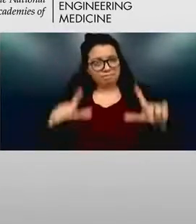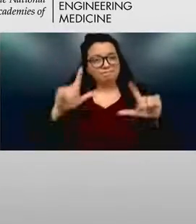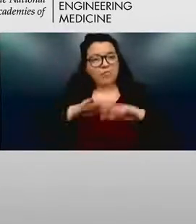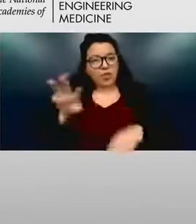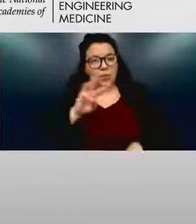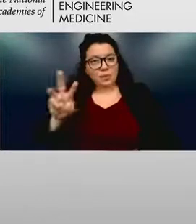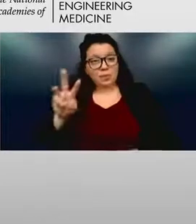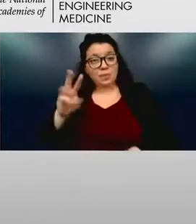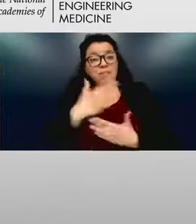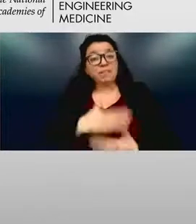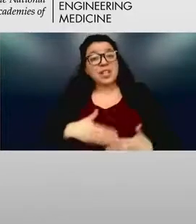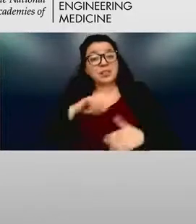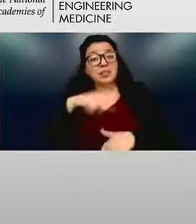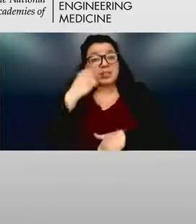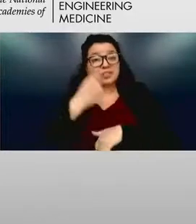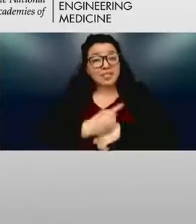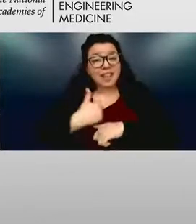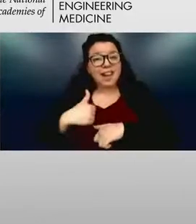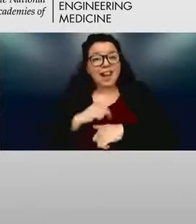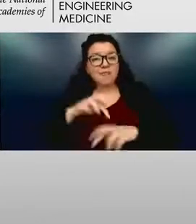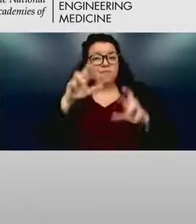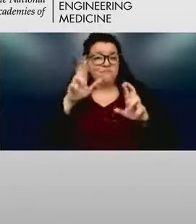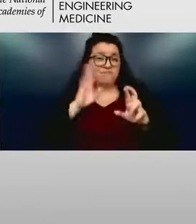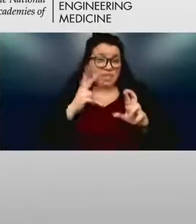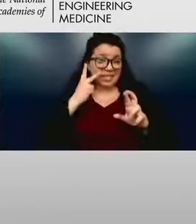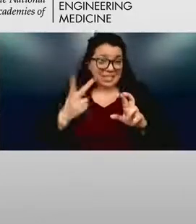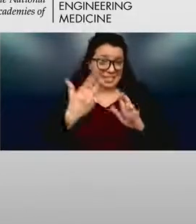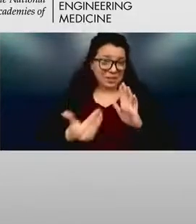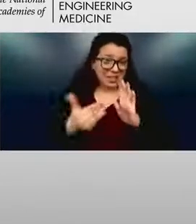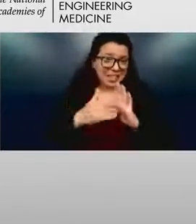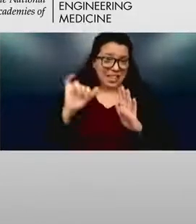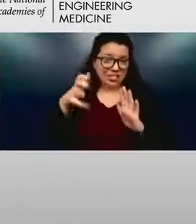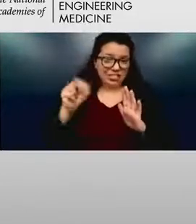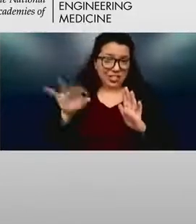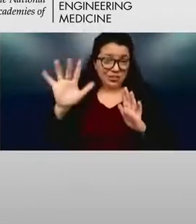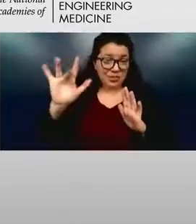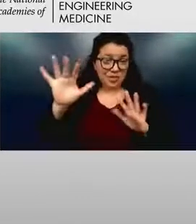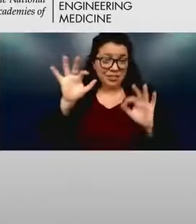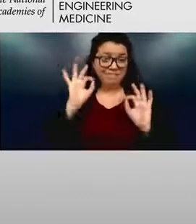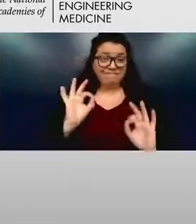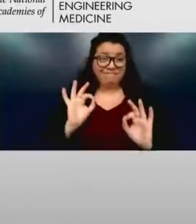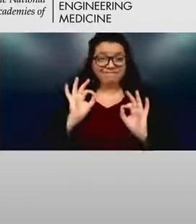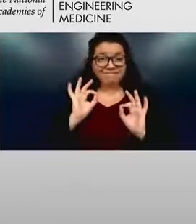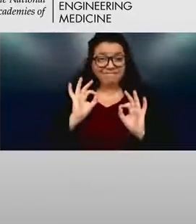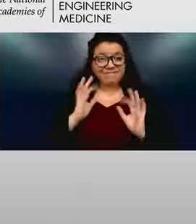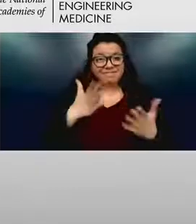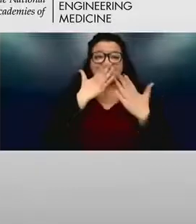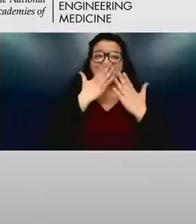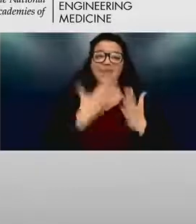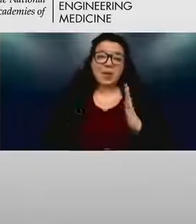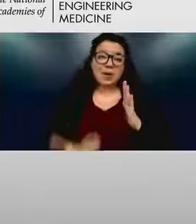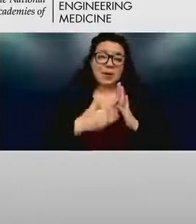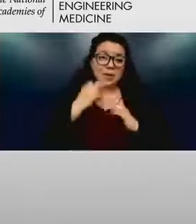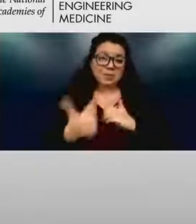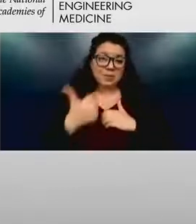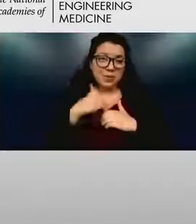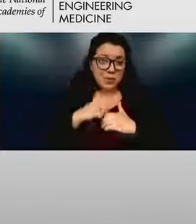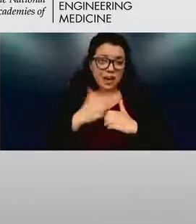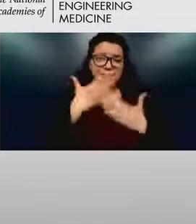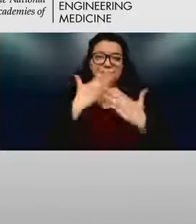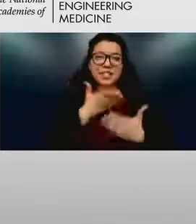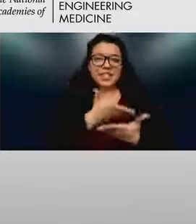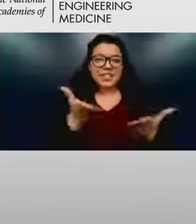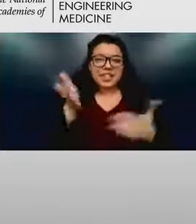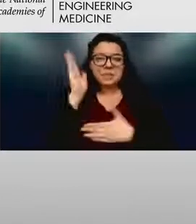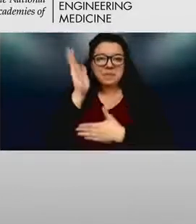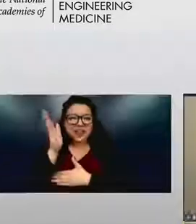and we hope to see you in January. So thanks for joining us, and thanks, panelists, for